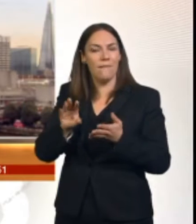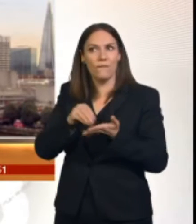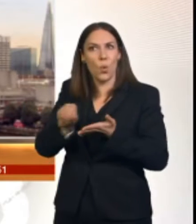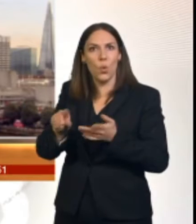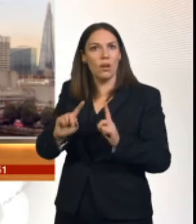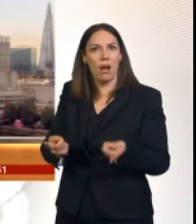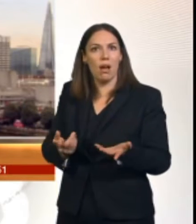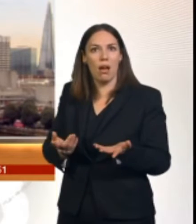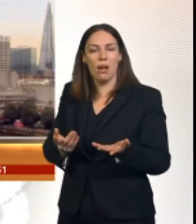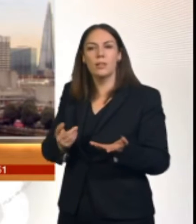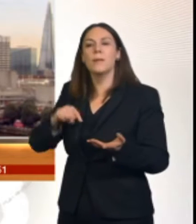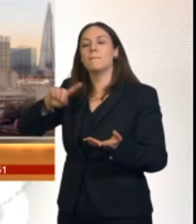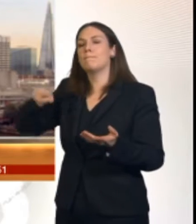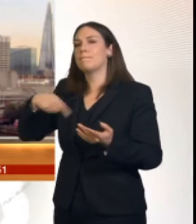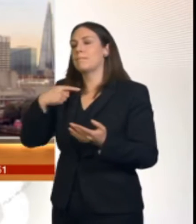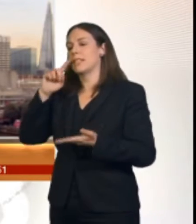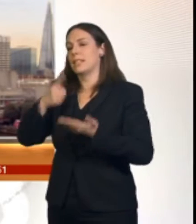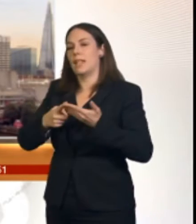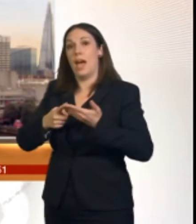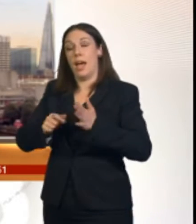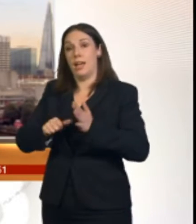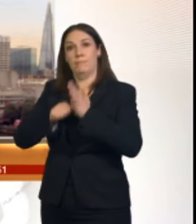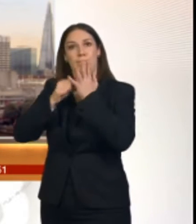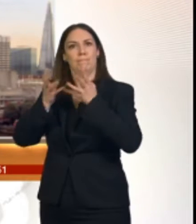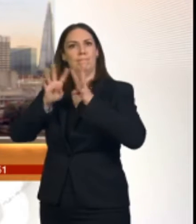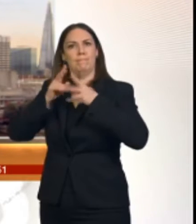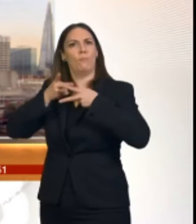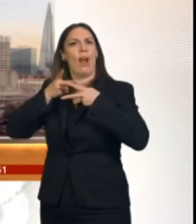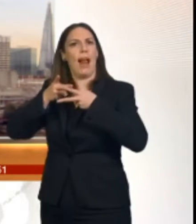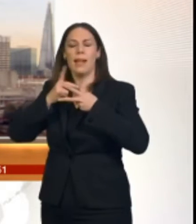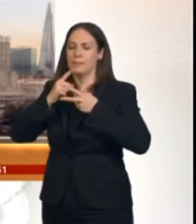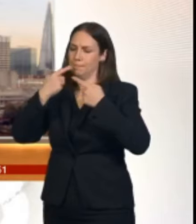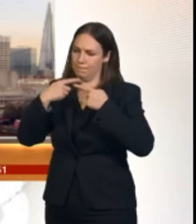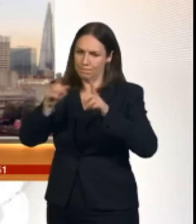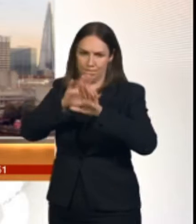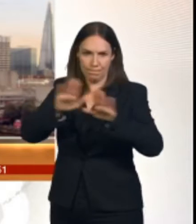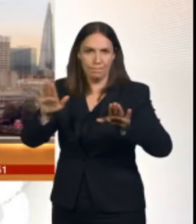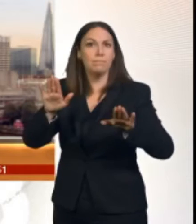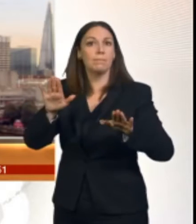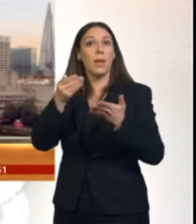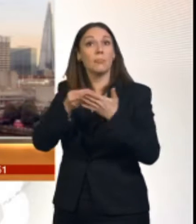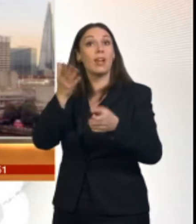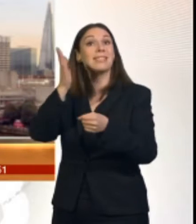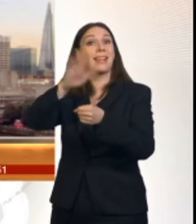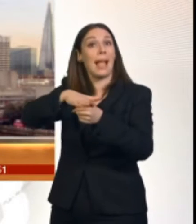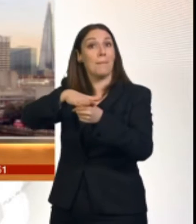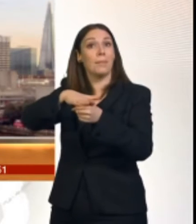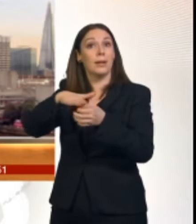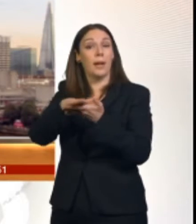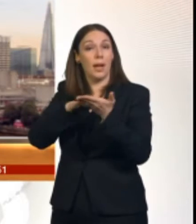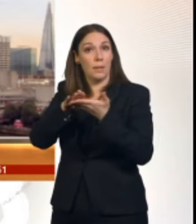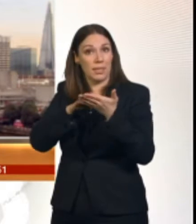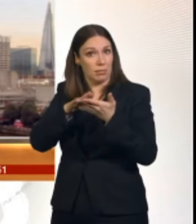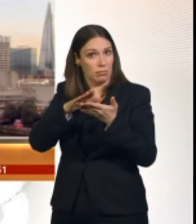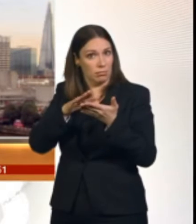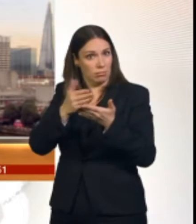stepping in and taking firm action by introducing a price cap in order to protect consumers from high prices. And this will